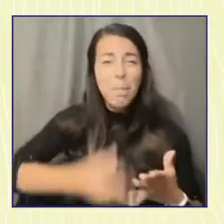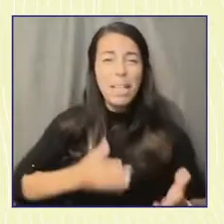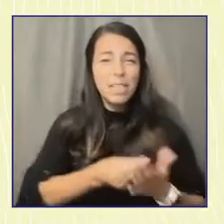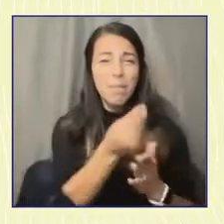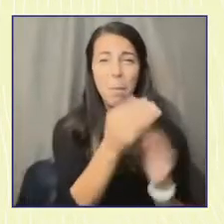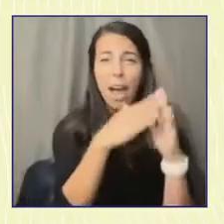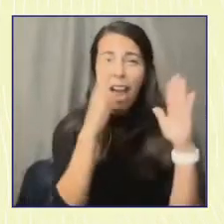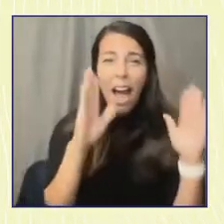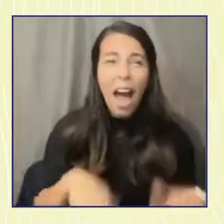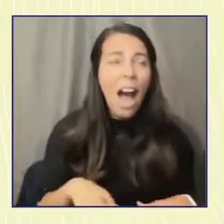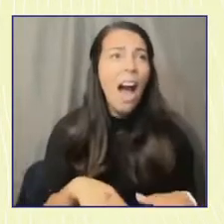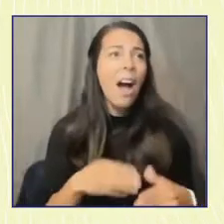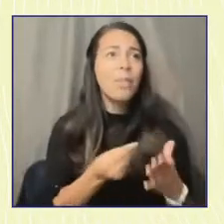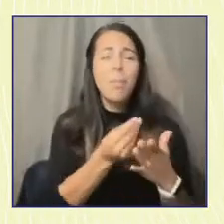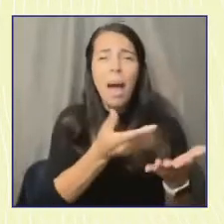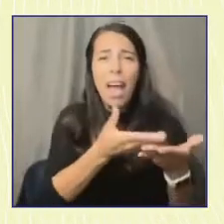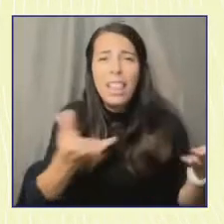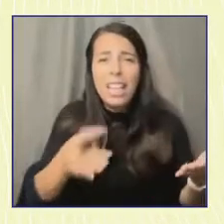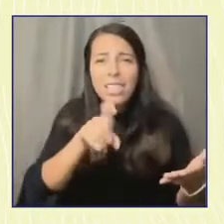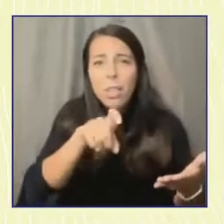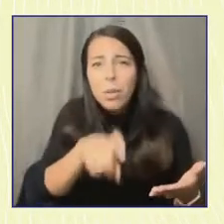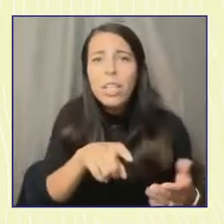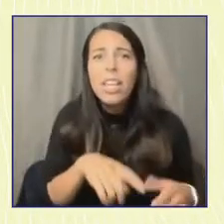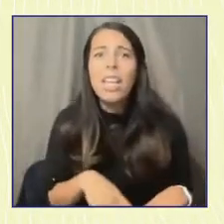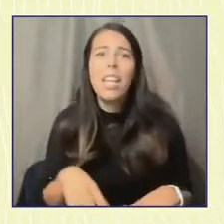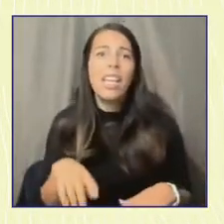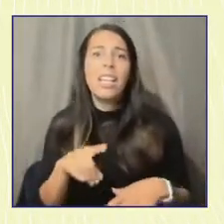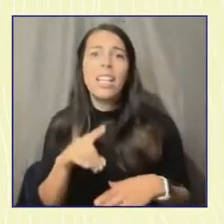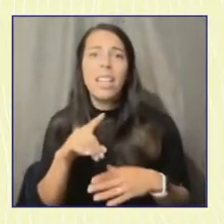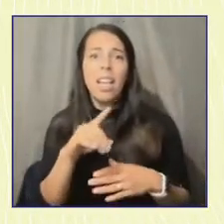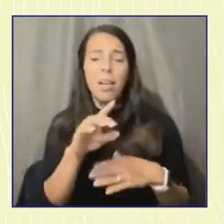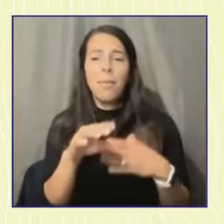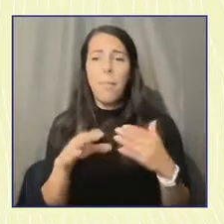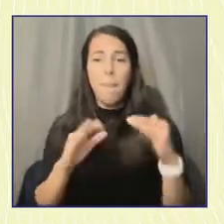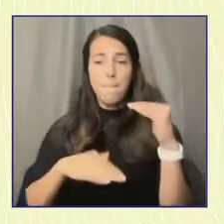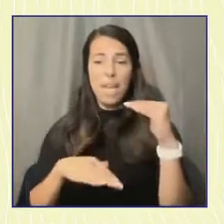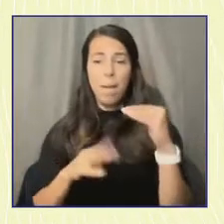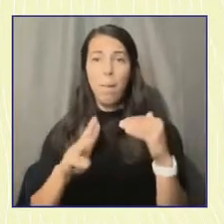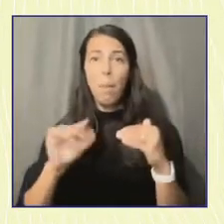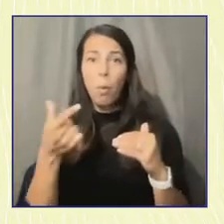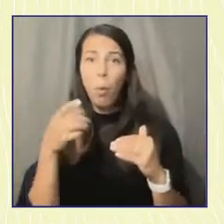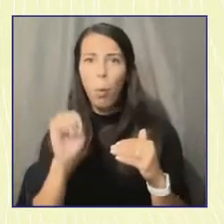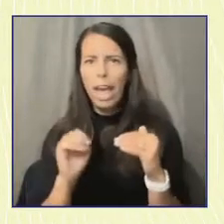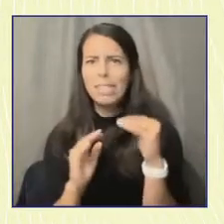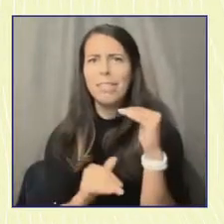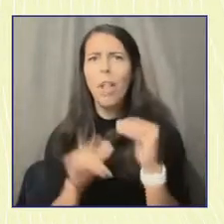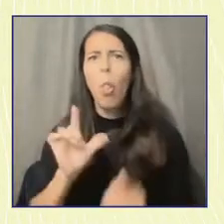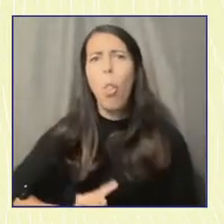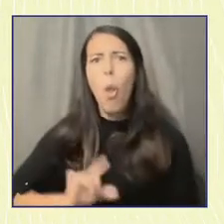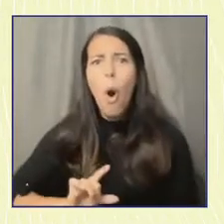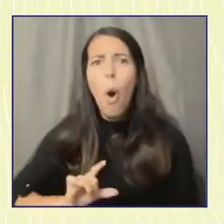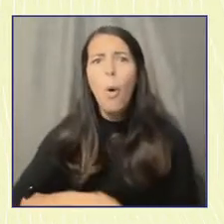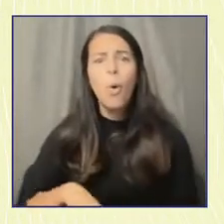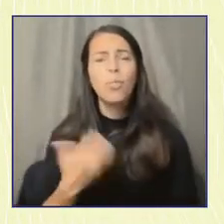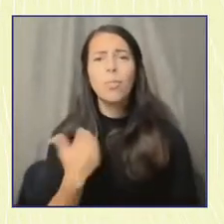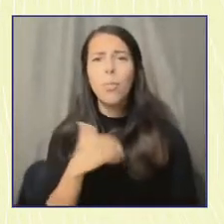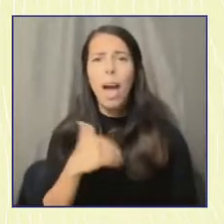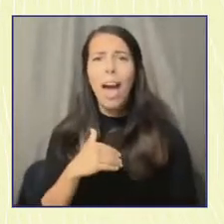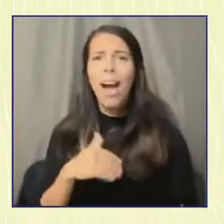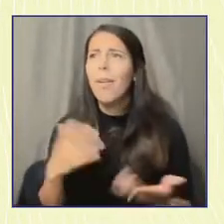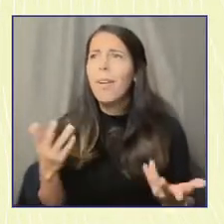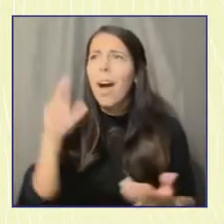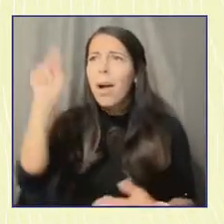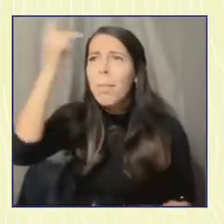is $5.15 an hour. Where are our elected officials at? Where is the